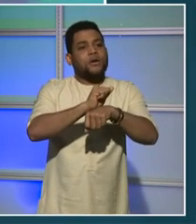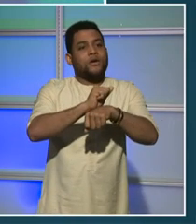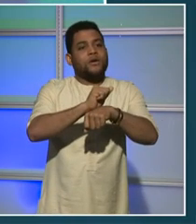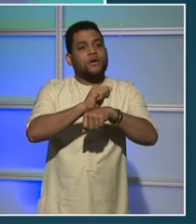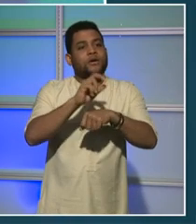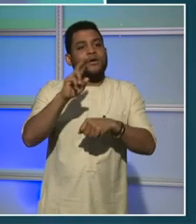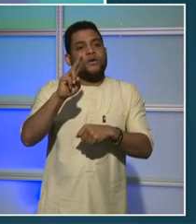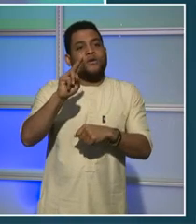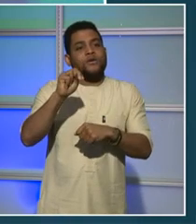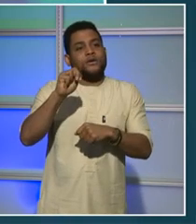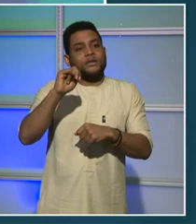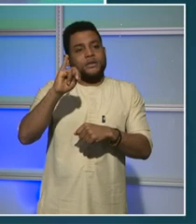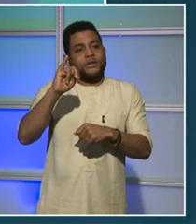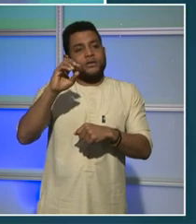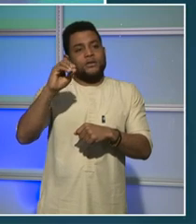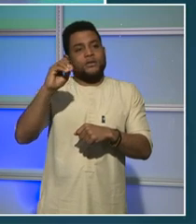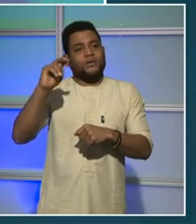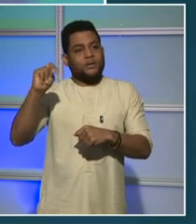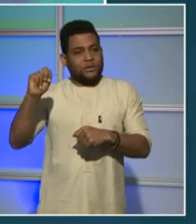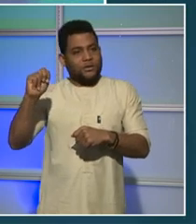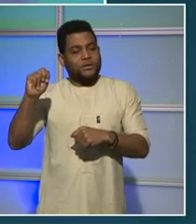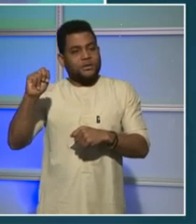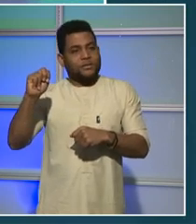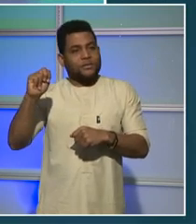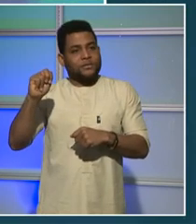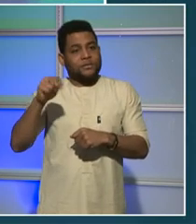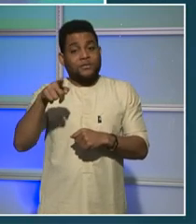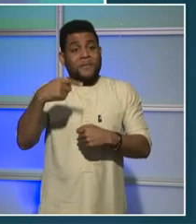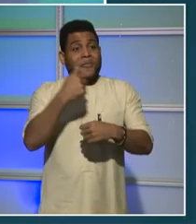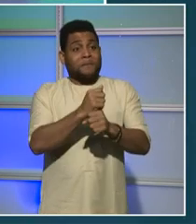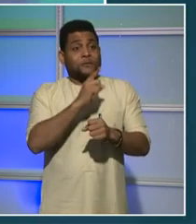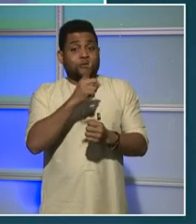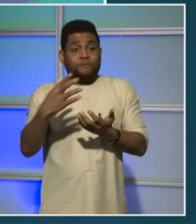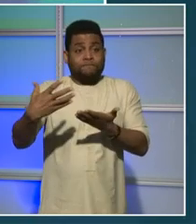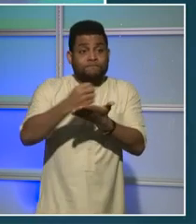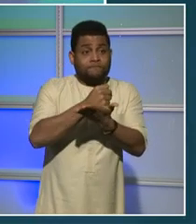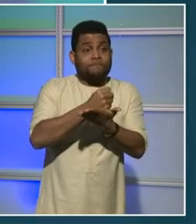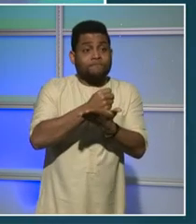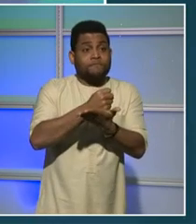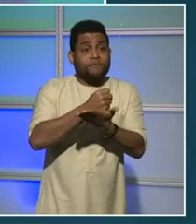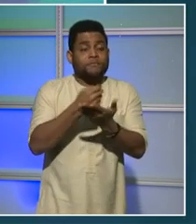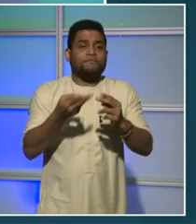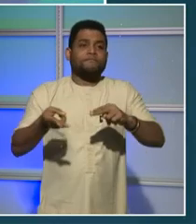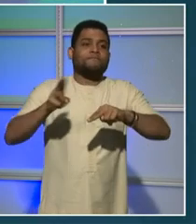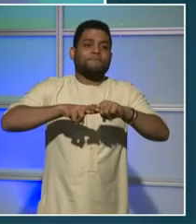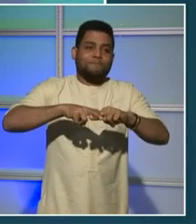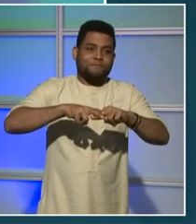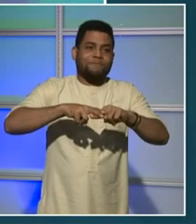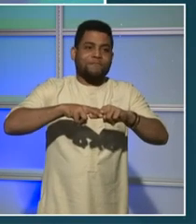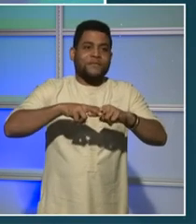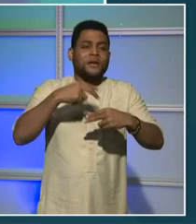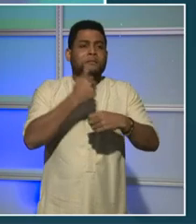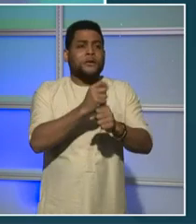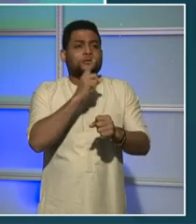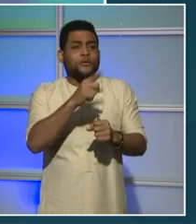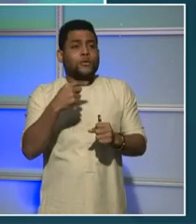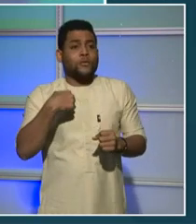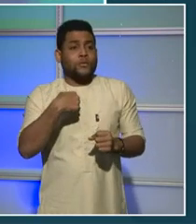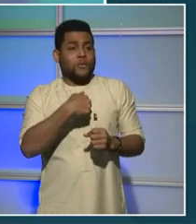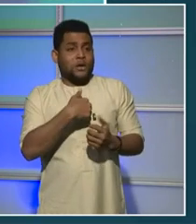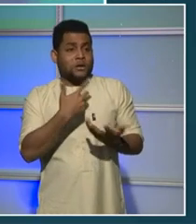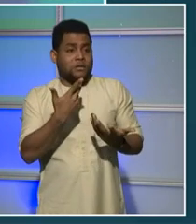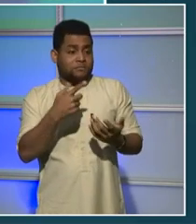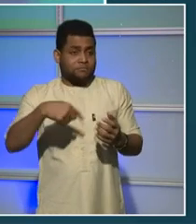active negotiations with nearly every labor union we have in the city to make sure that we're doing right for our workers and